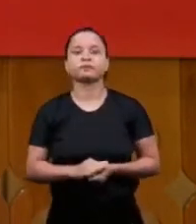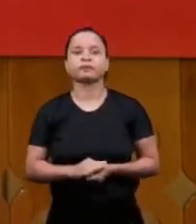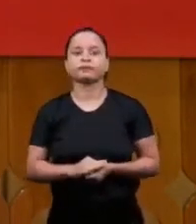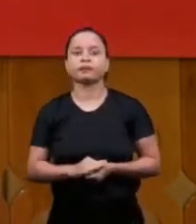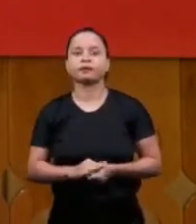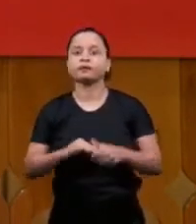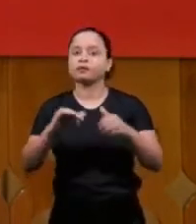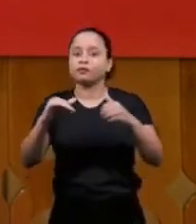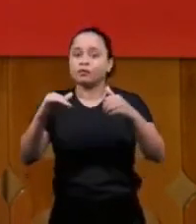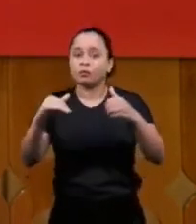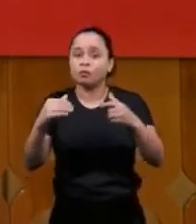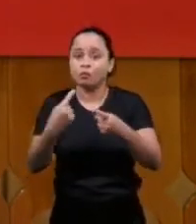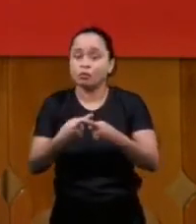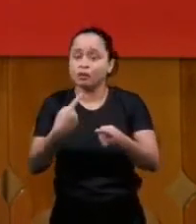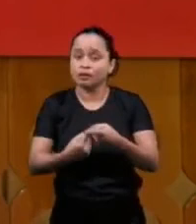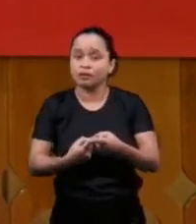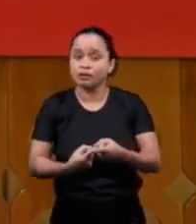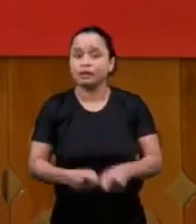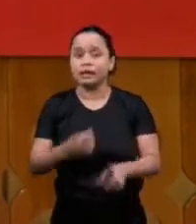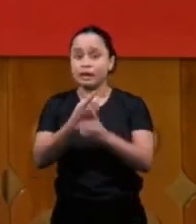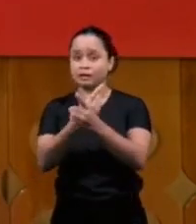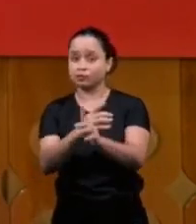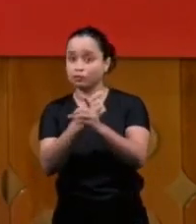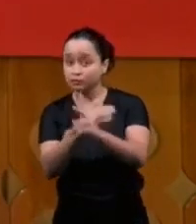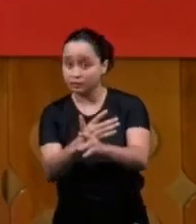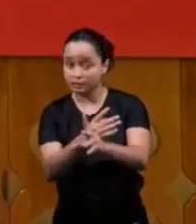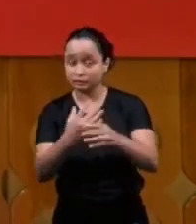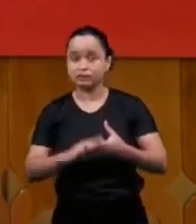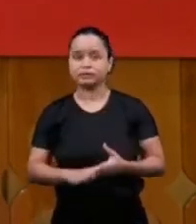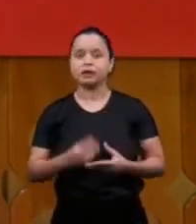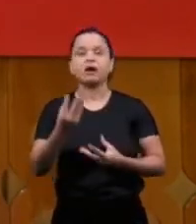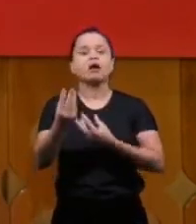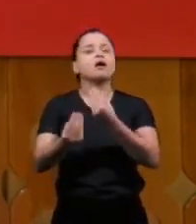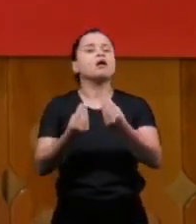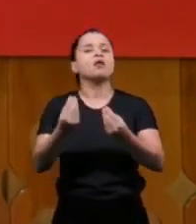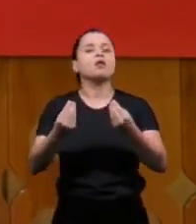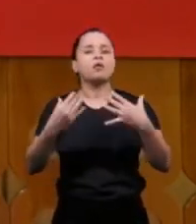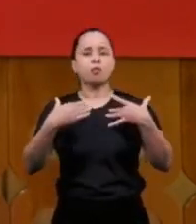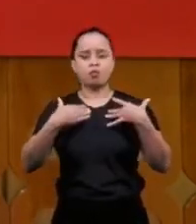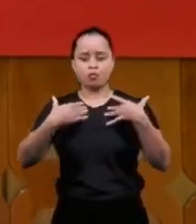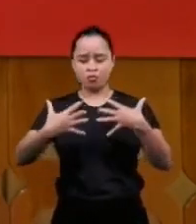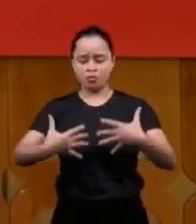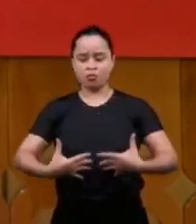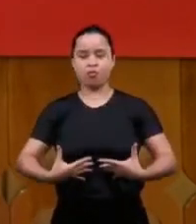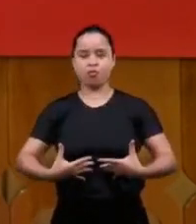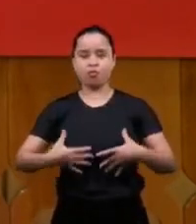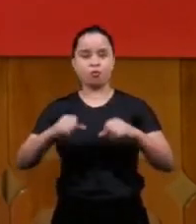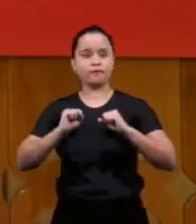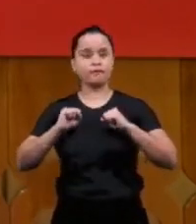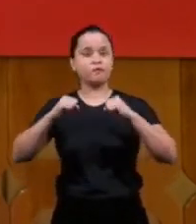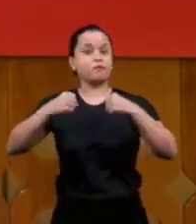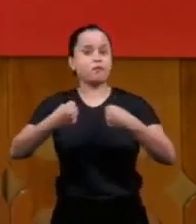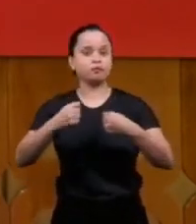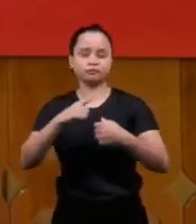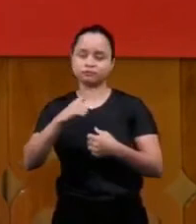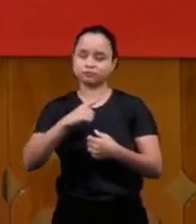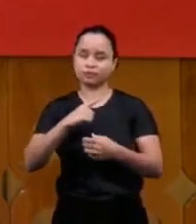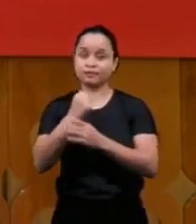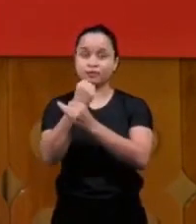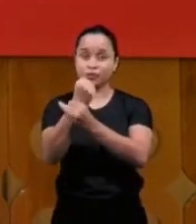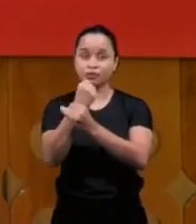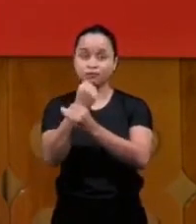strengthens the body and preaching strengthens the preacher's vanity what do I want to say with this